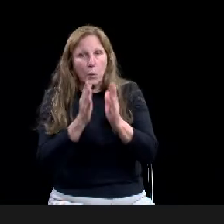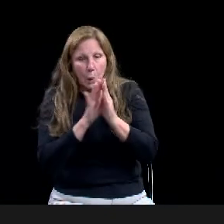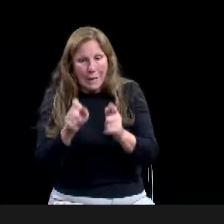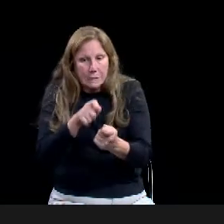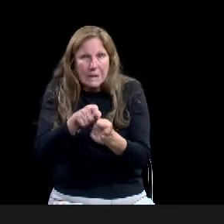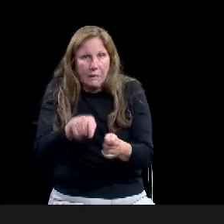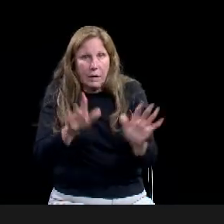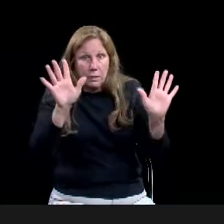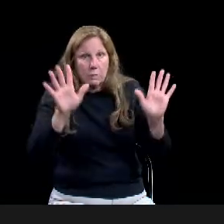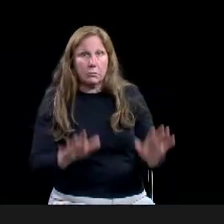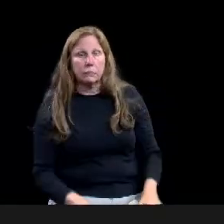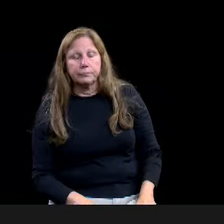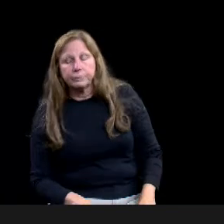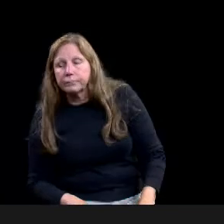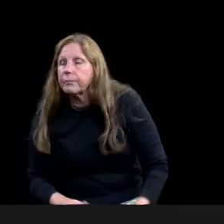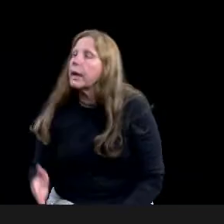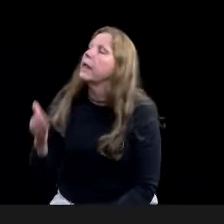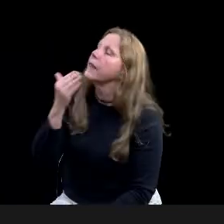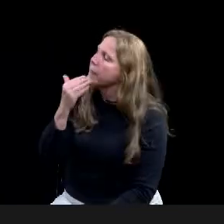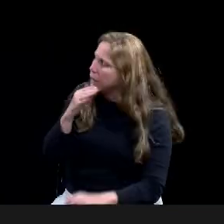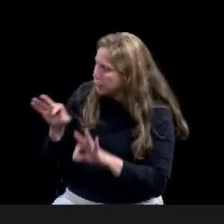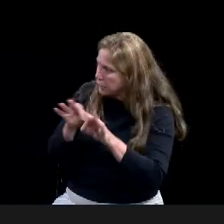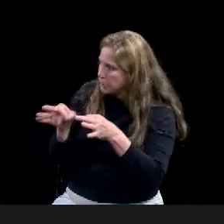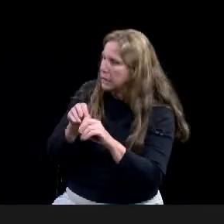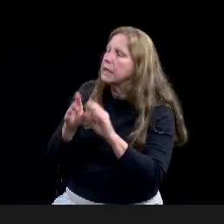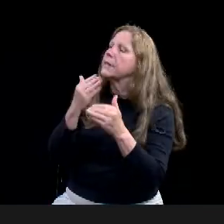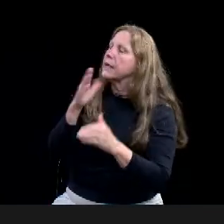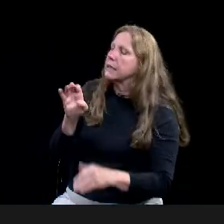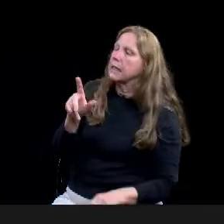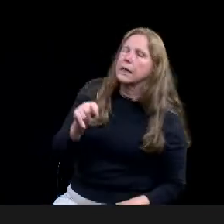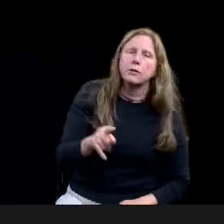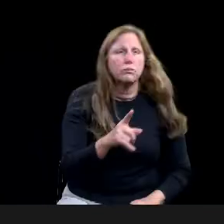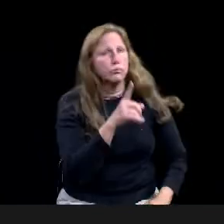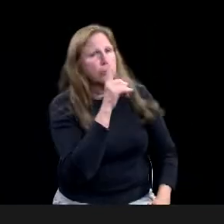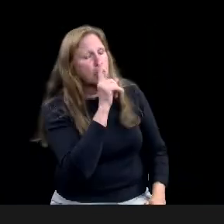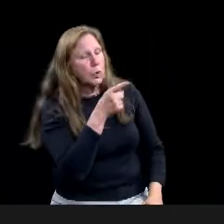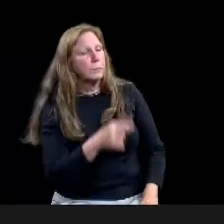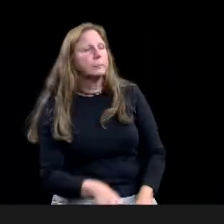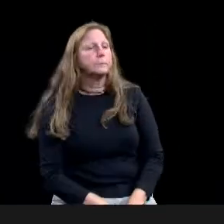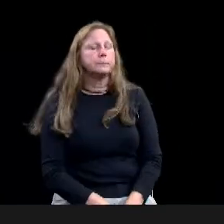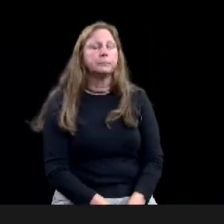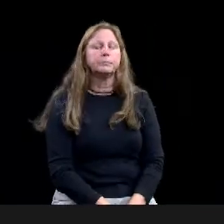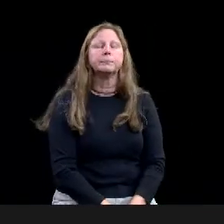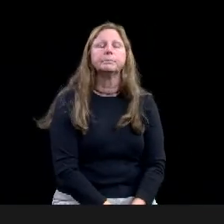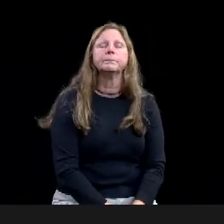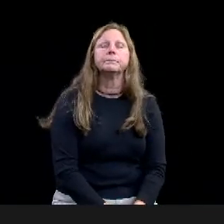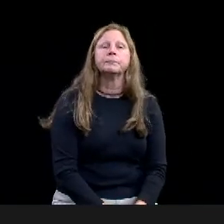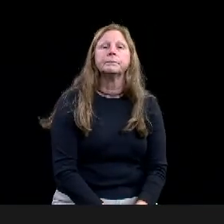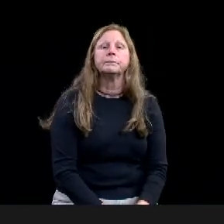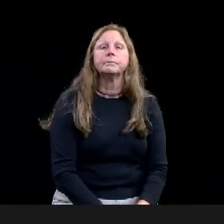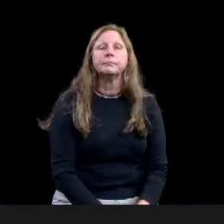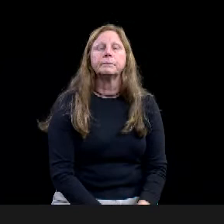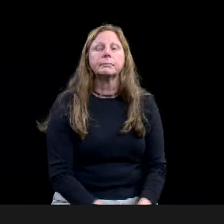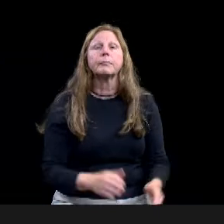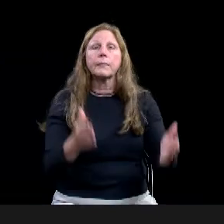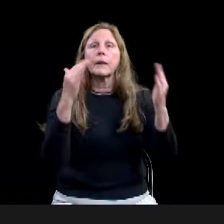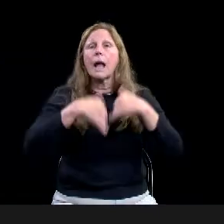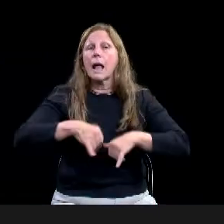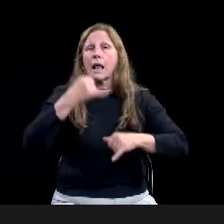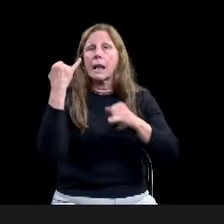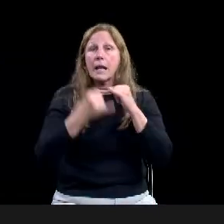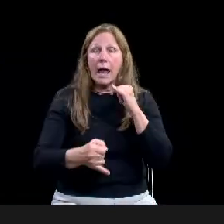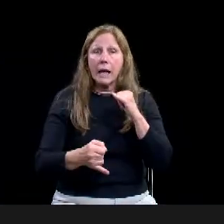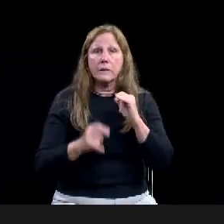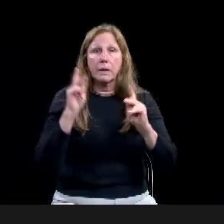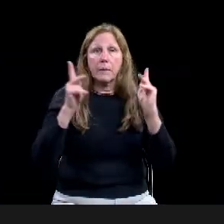Uh, and then our, our last public hearing is an abandonment request, uh, public hearing 231. This